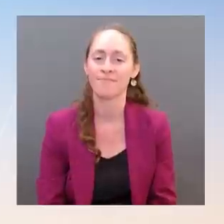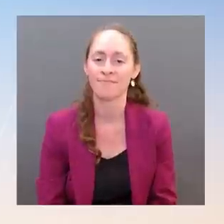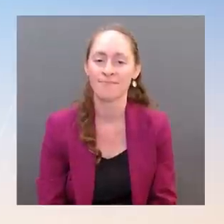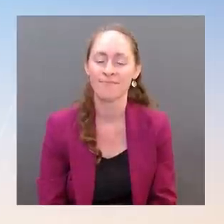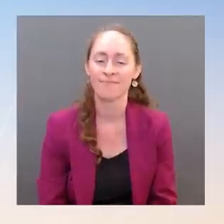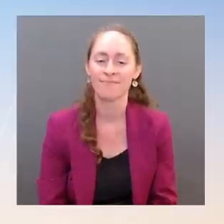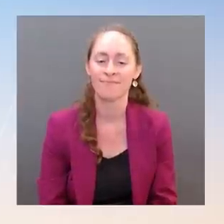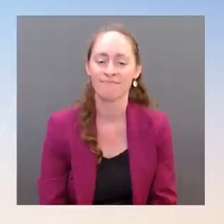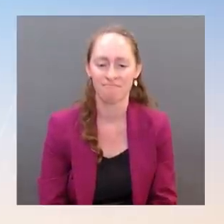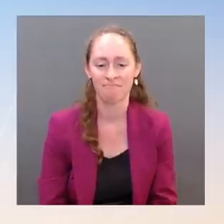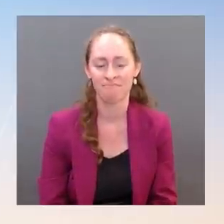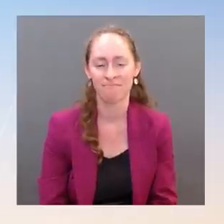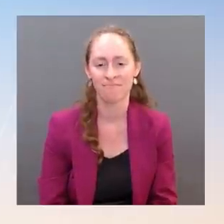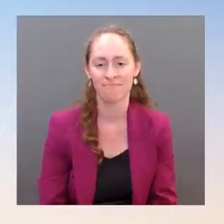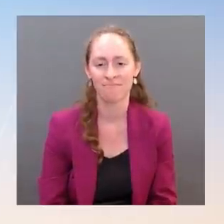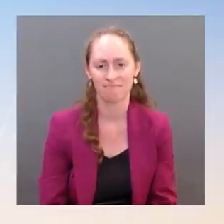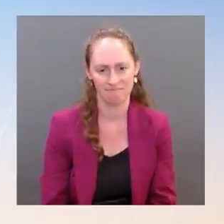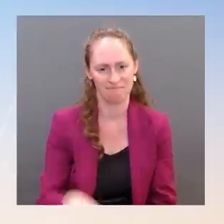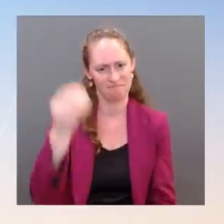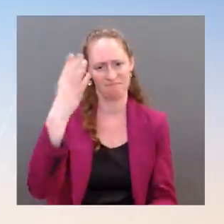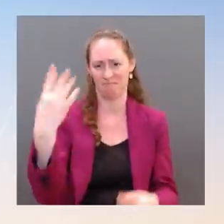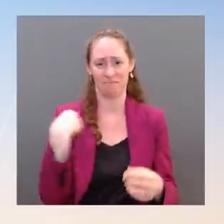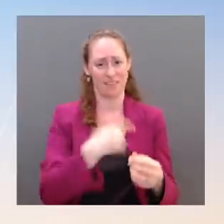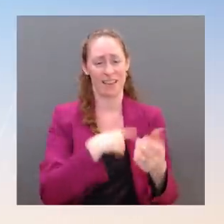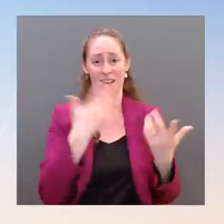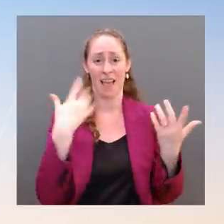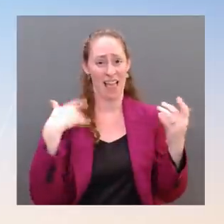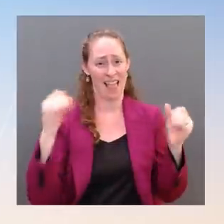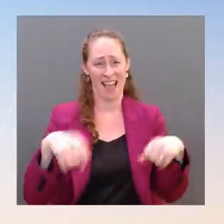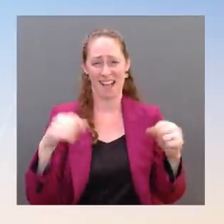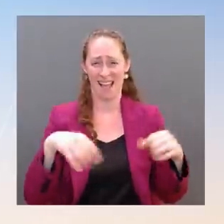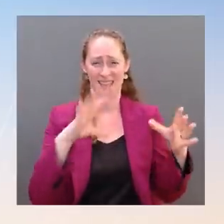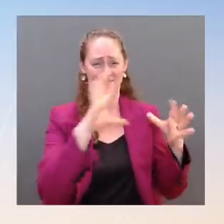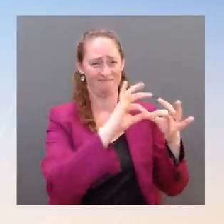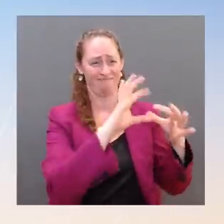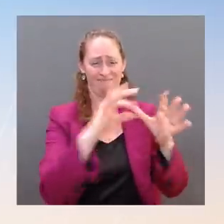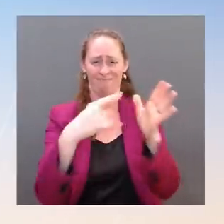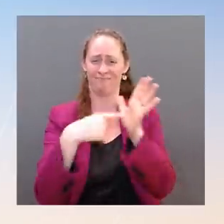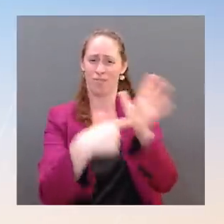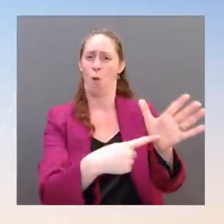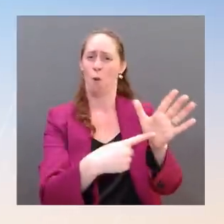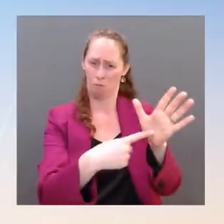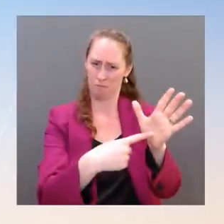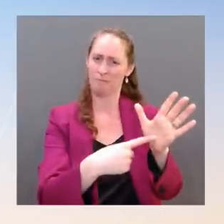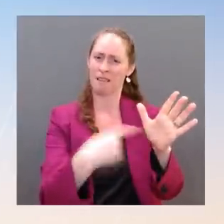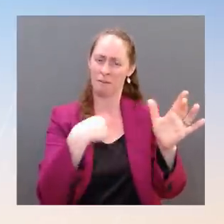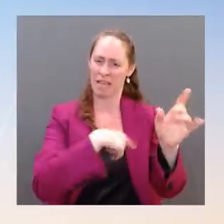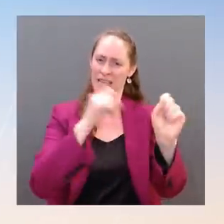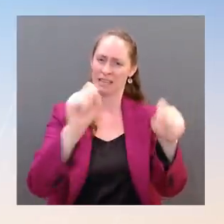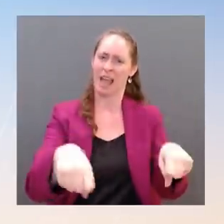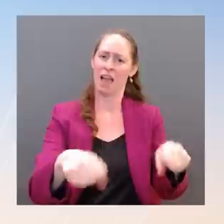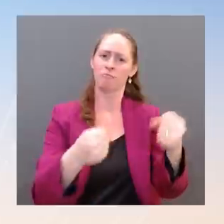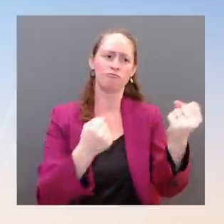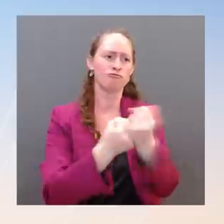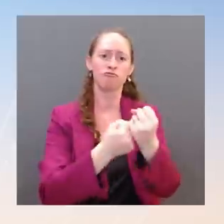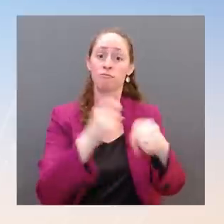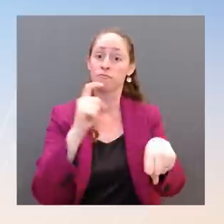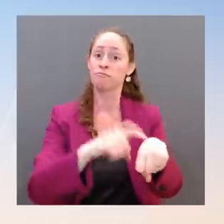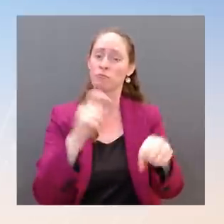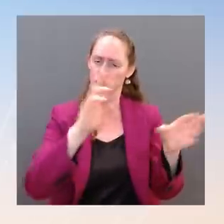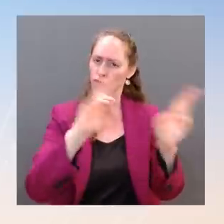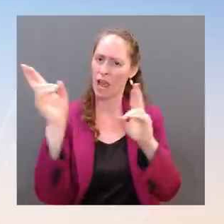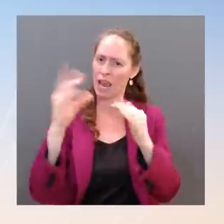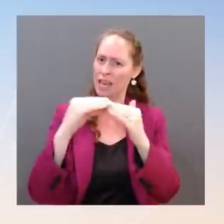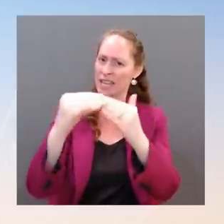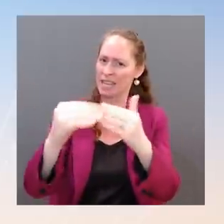that we have what it takes to be able to deliver against the security and economic challenges of our time. And President Biden will head into the Indo